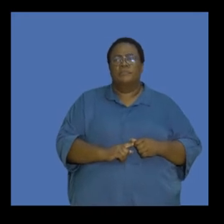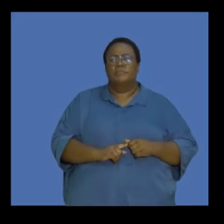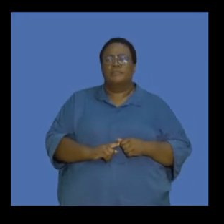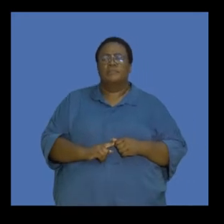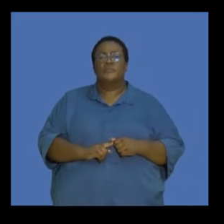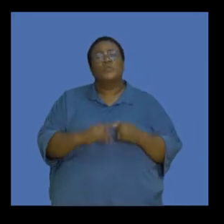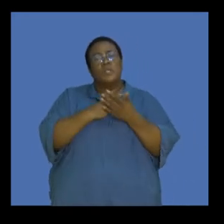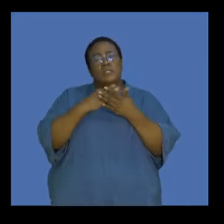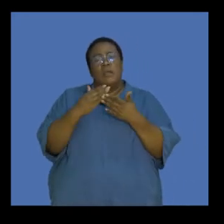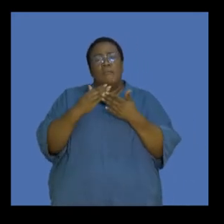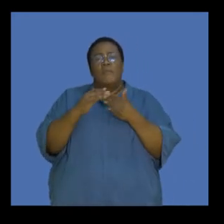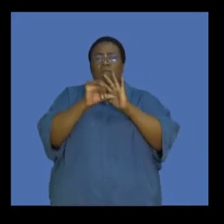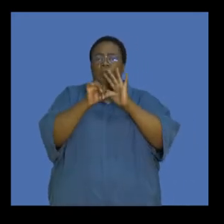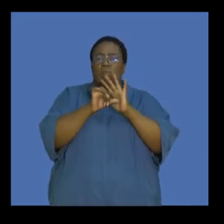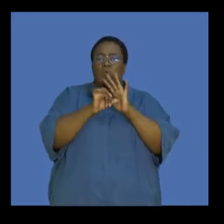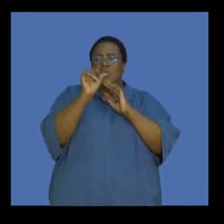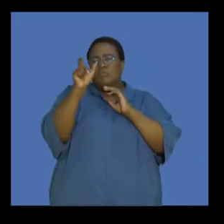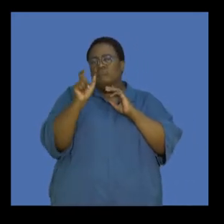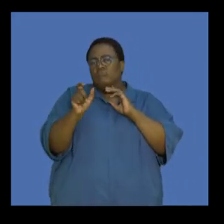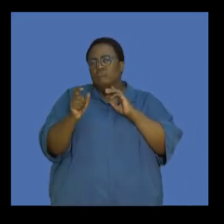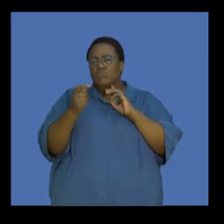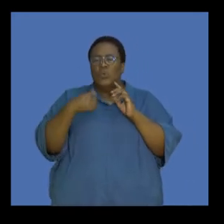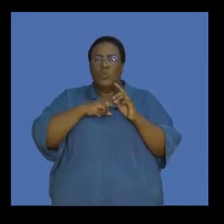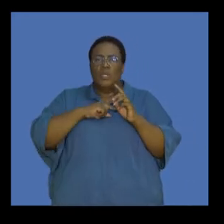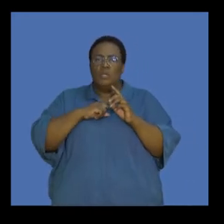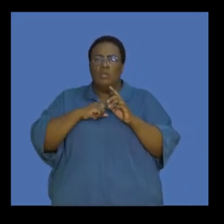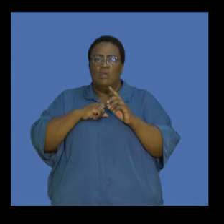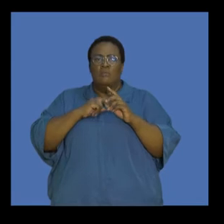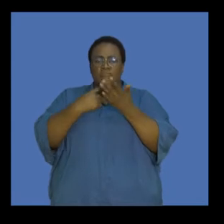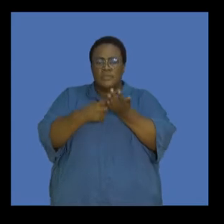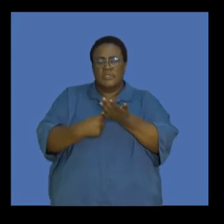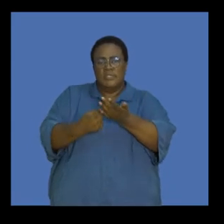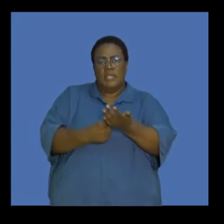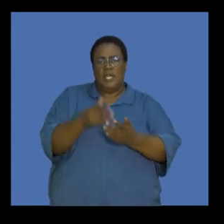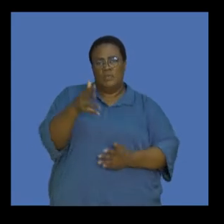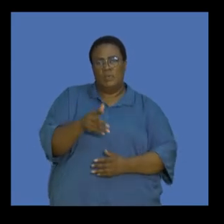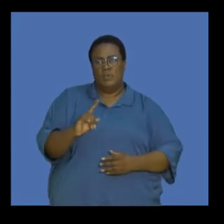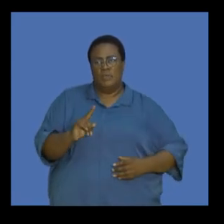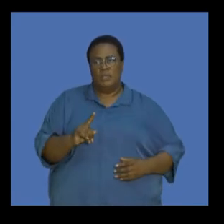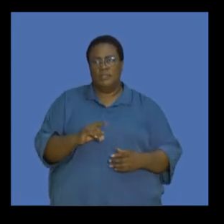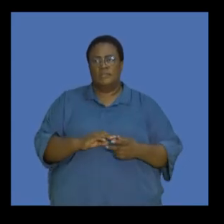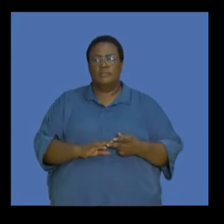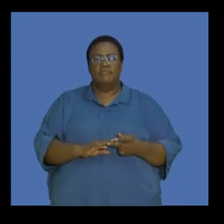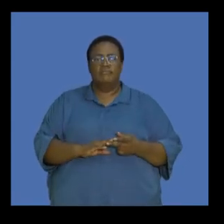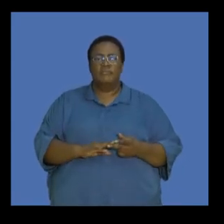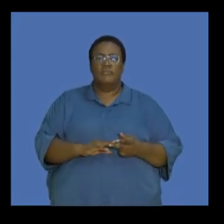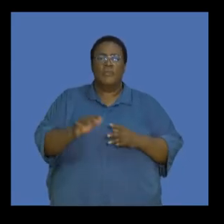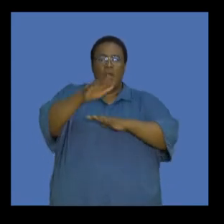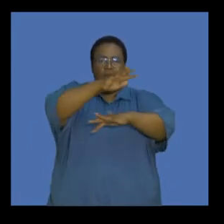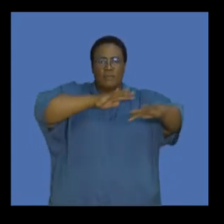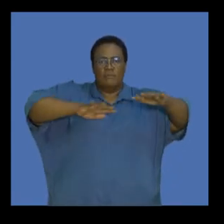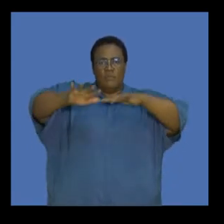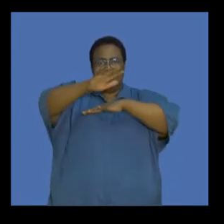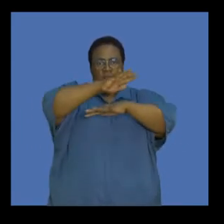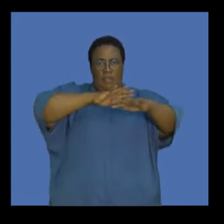Right, so some of our key concepts today that we're going to look at and we'll unpack these as we get into the lesson is the concept of what is atmosphere.